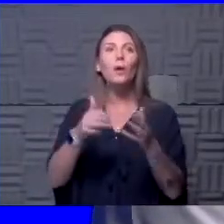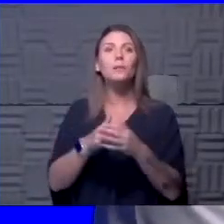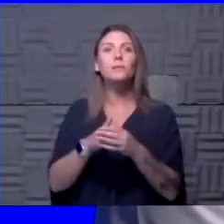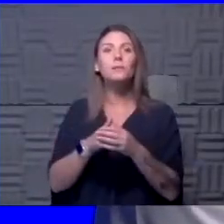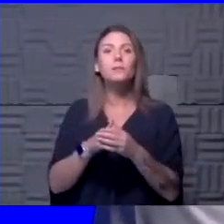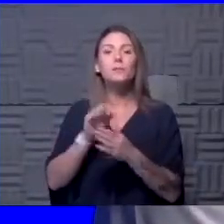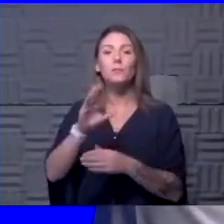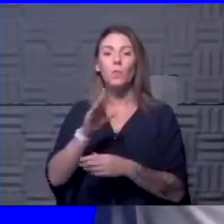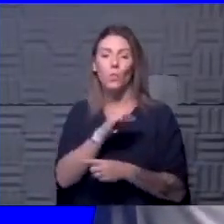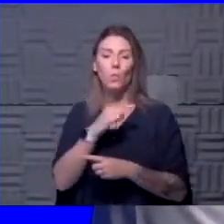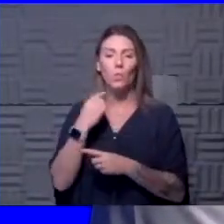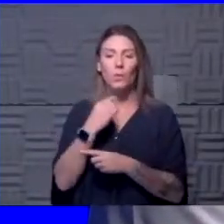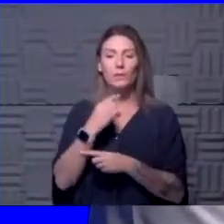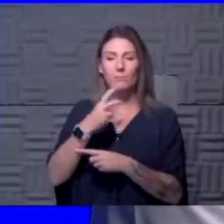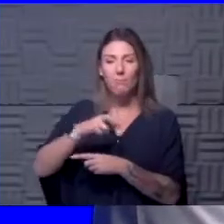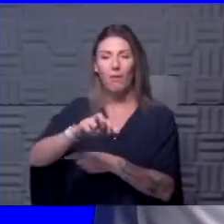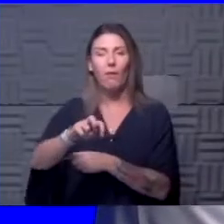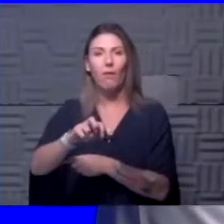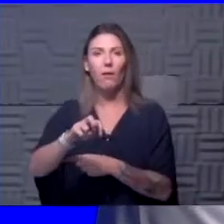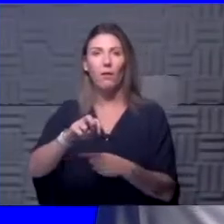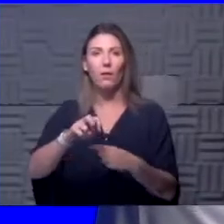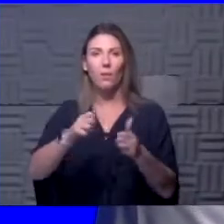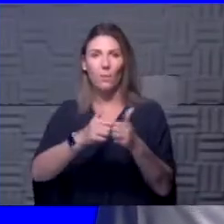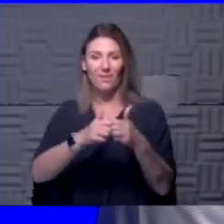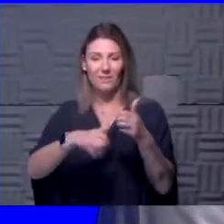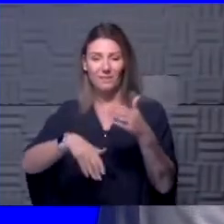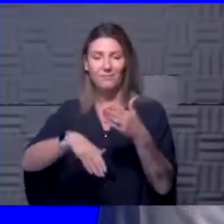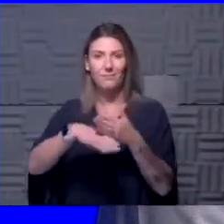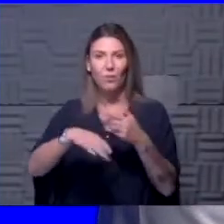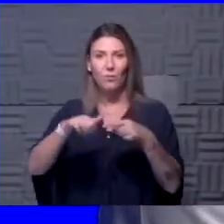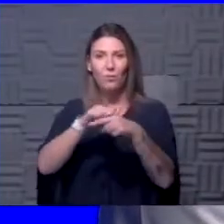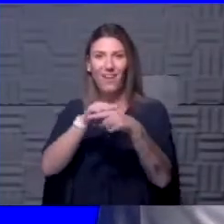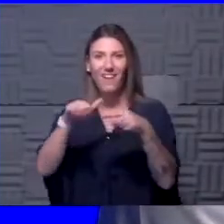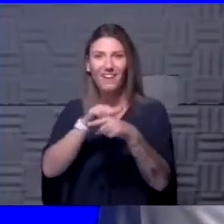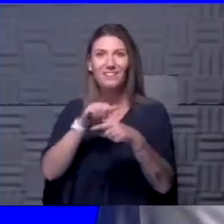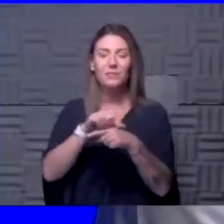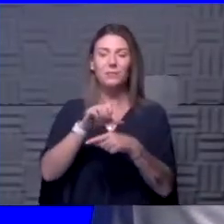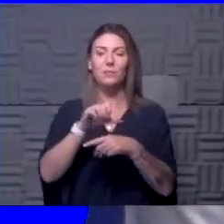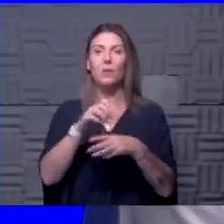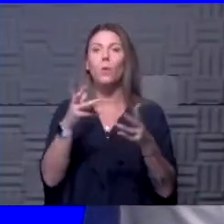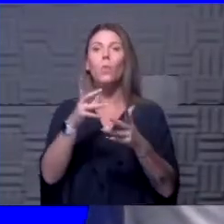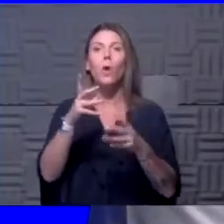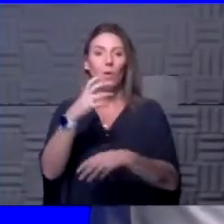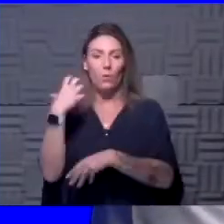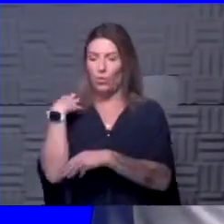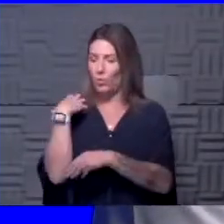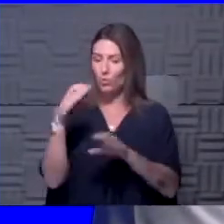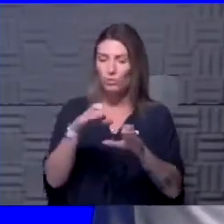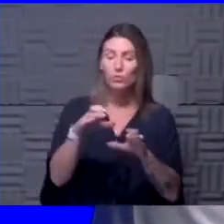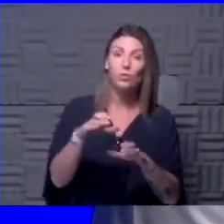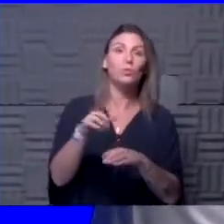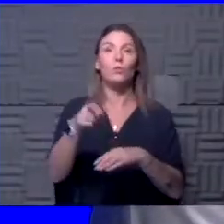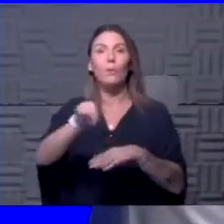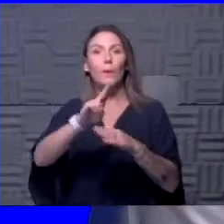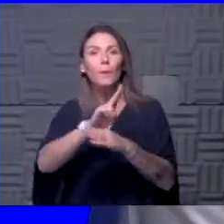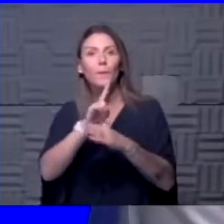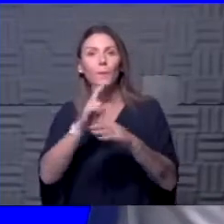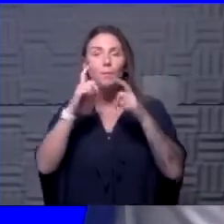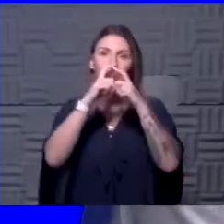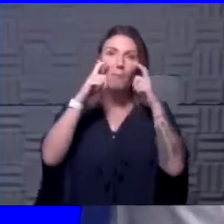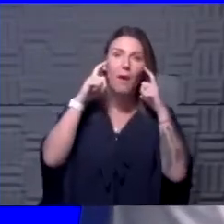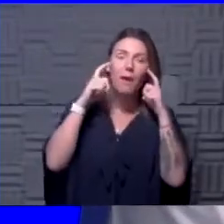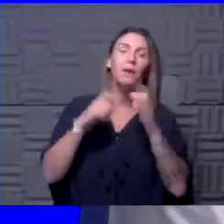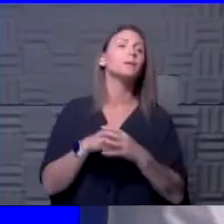the risk mitigation on the soccer practice field. What are the coaches doing? Are they wearing masks? Are